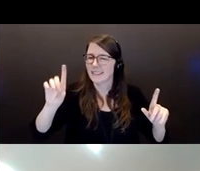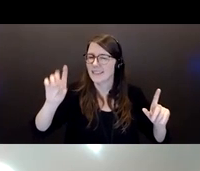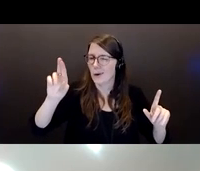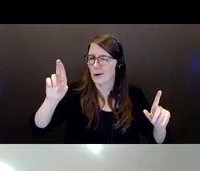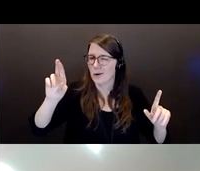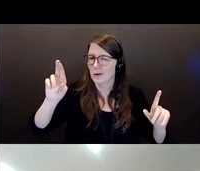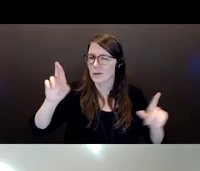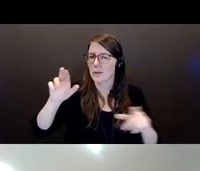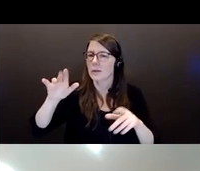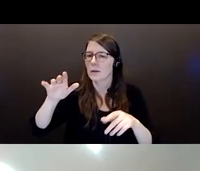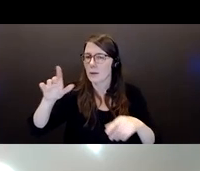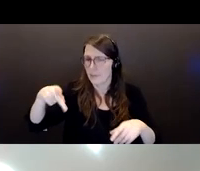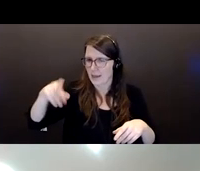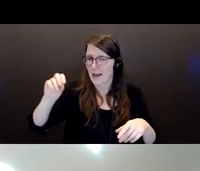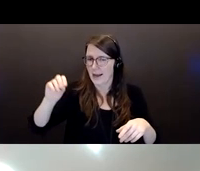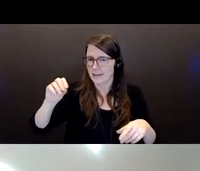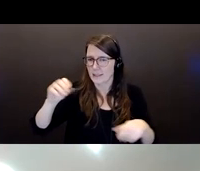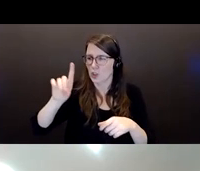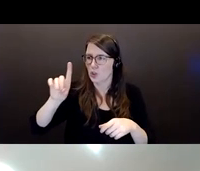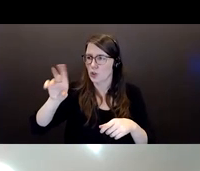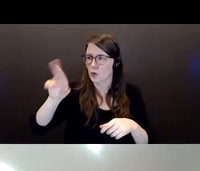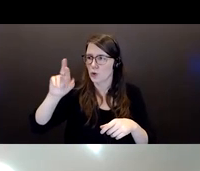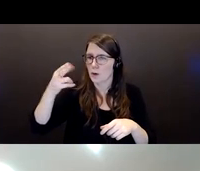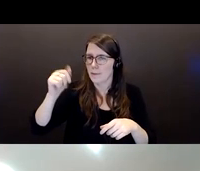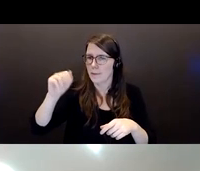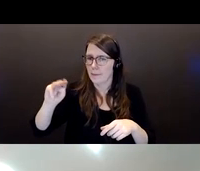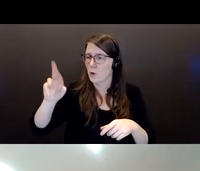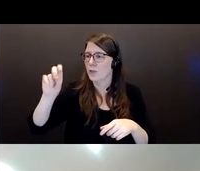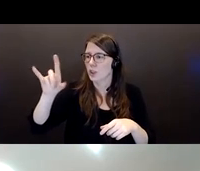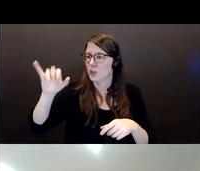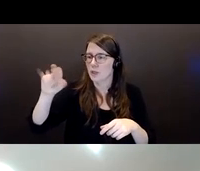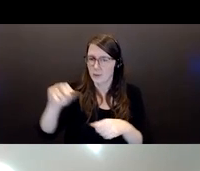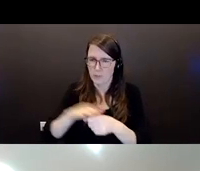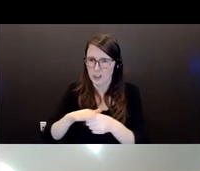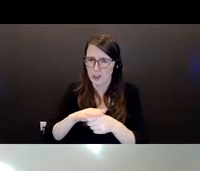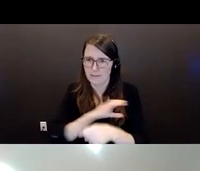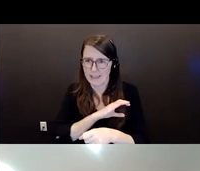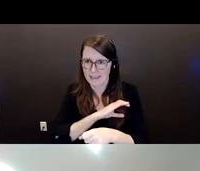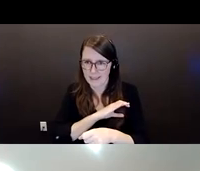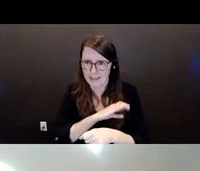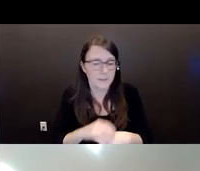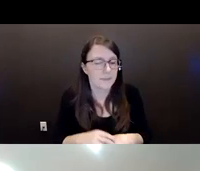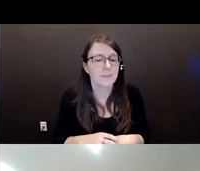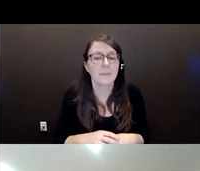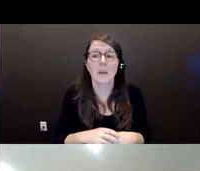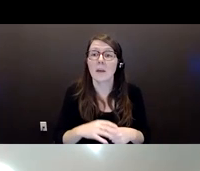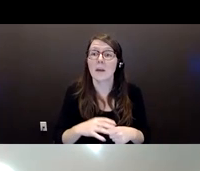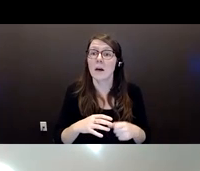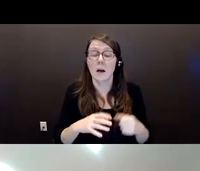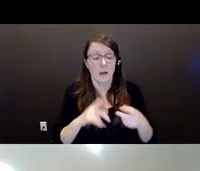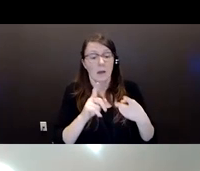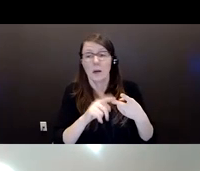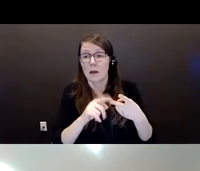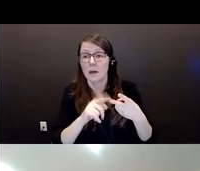watch the video that's called the Dementia Experience. It's only 18 minutes long. It gives the perspective of two persons